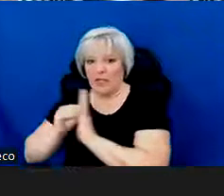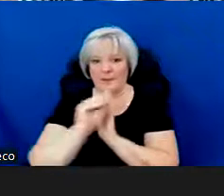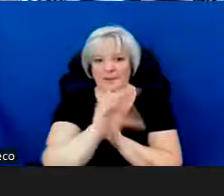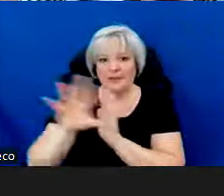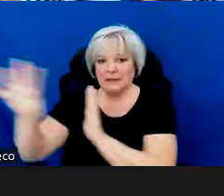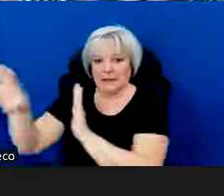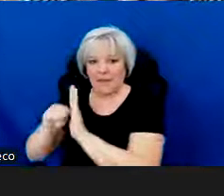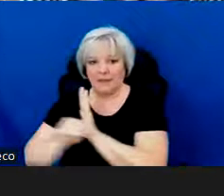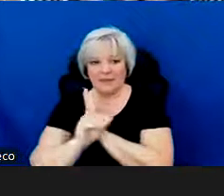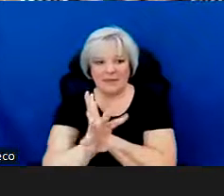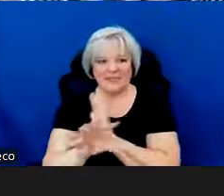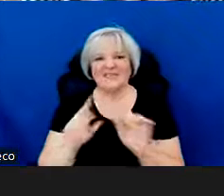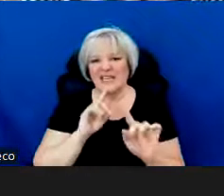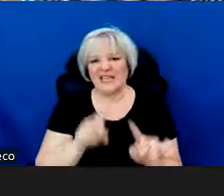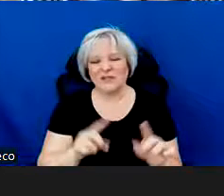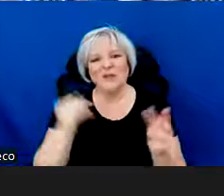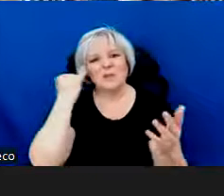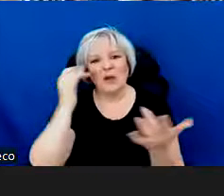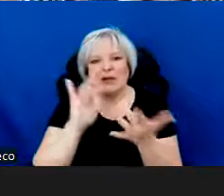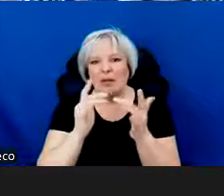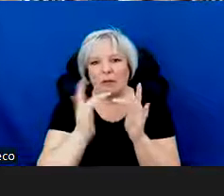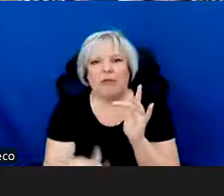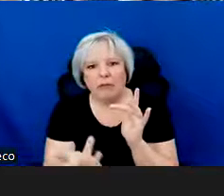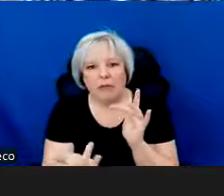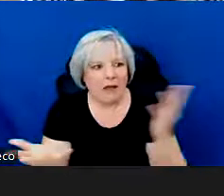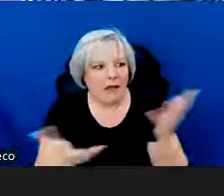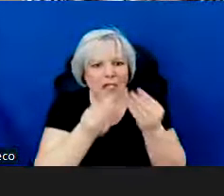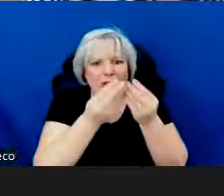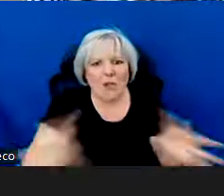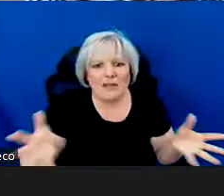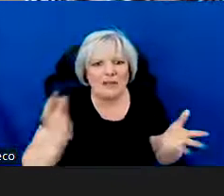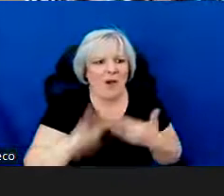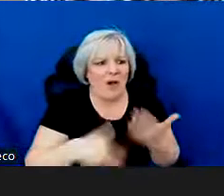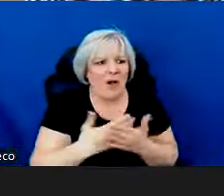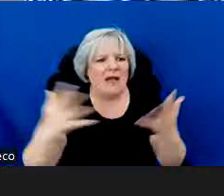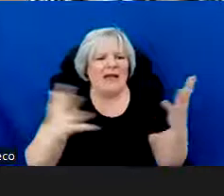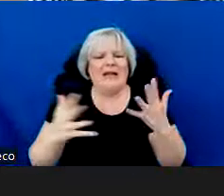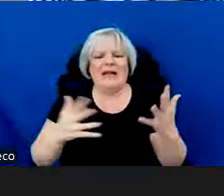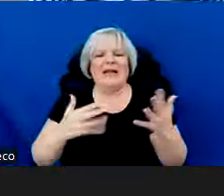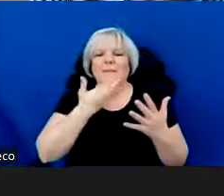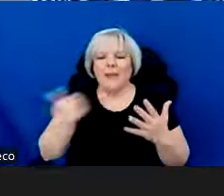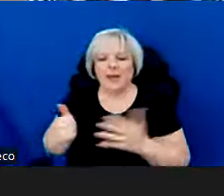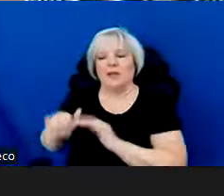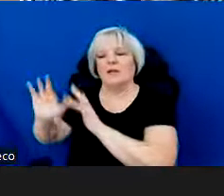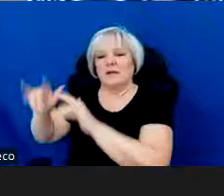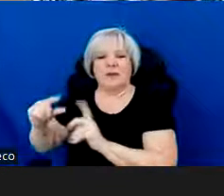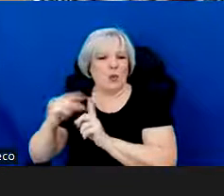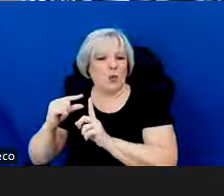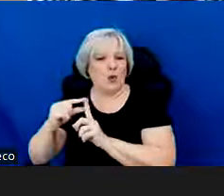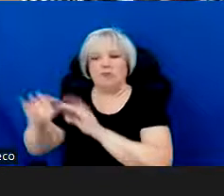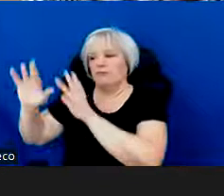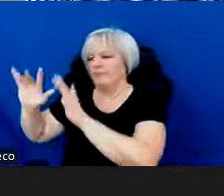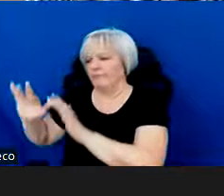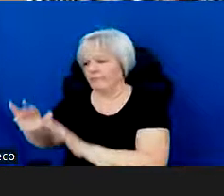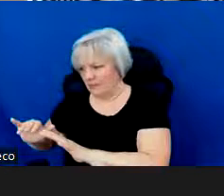the portal, but just in case your internet skips out while you're drafting the narrative, it's a good bet to draft them in a separate document and copy